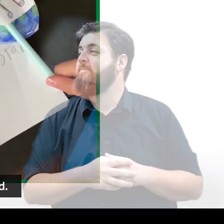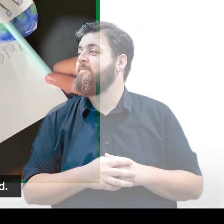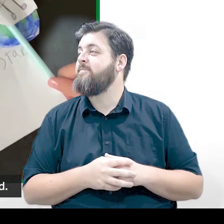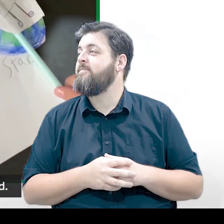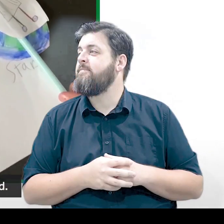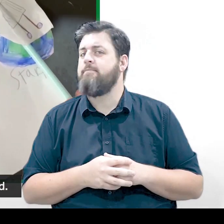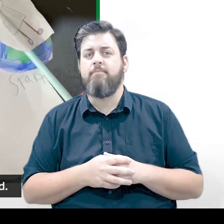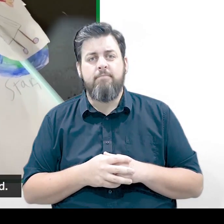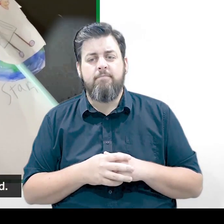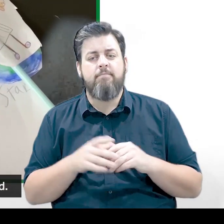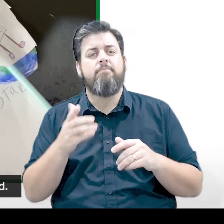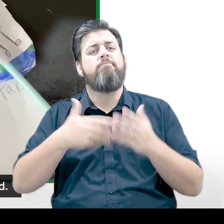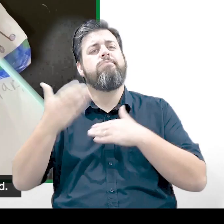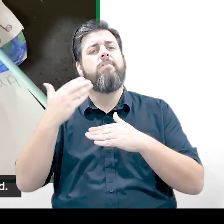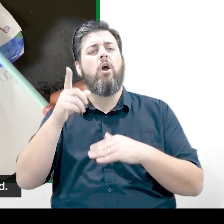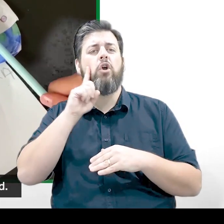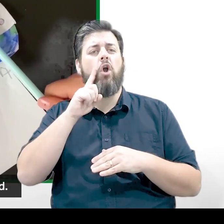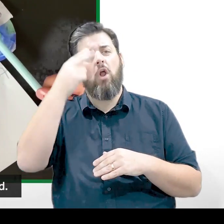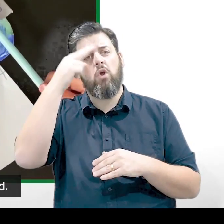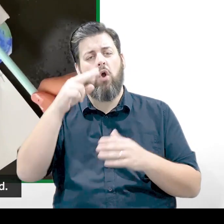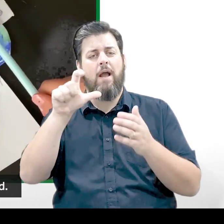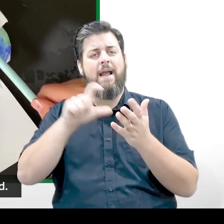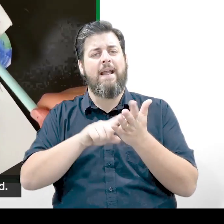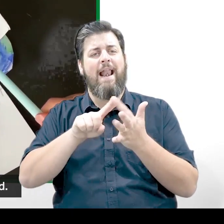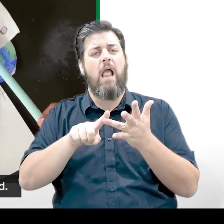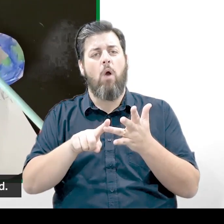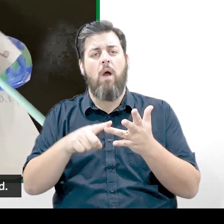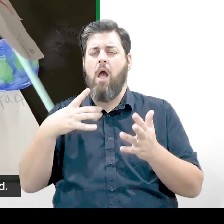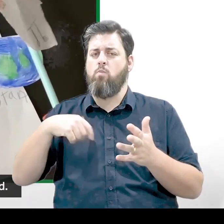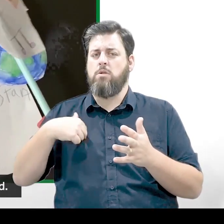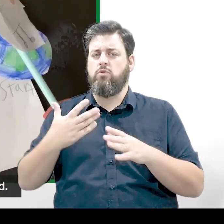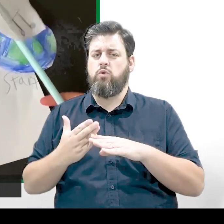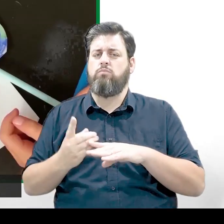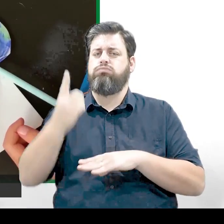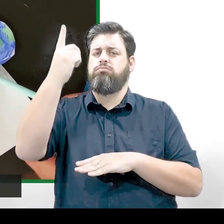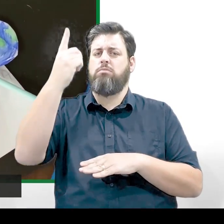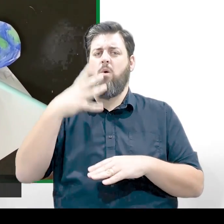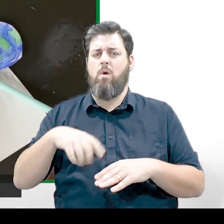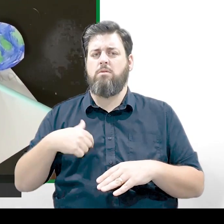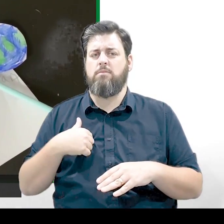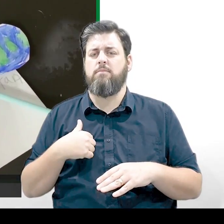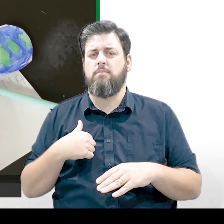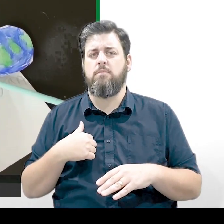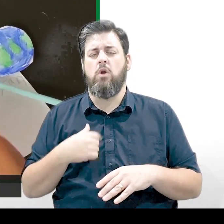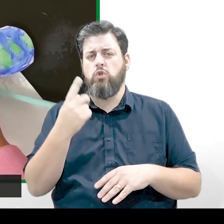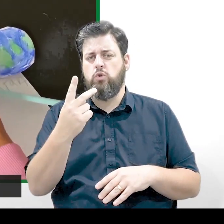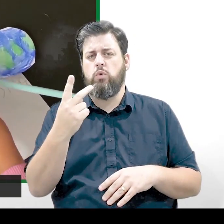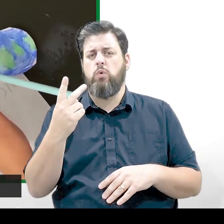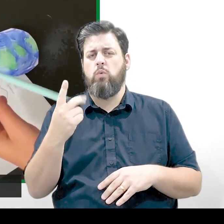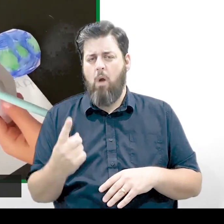What says a girl called Cleo? I want to go to space, she said. Two, one,